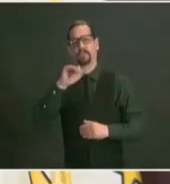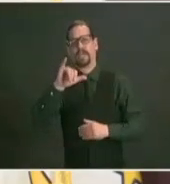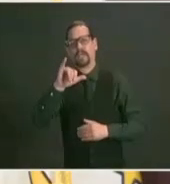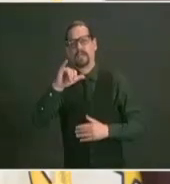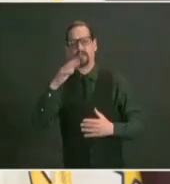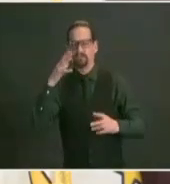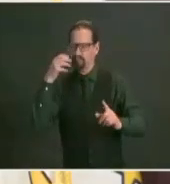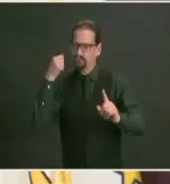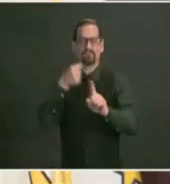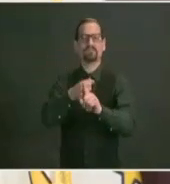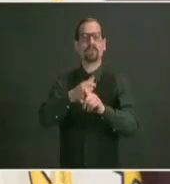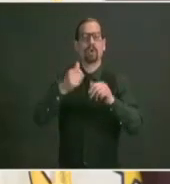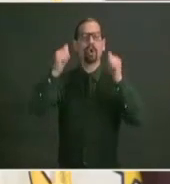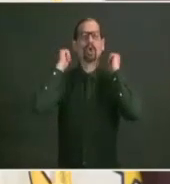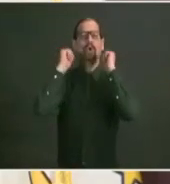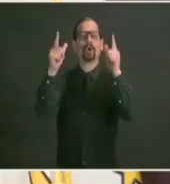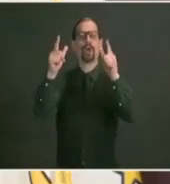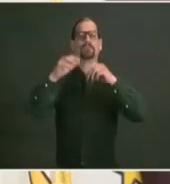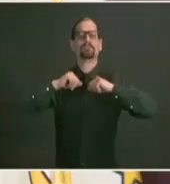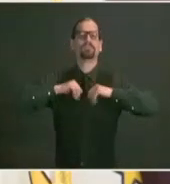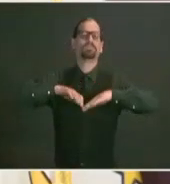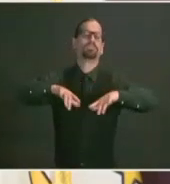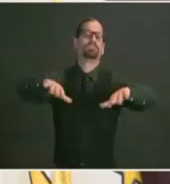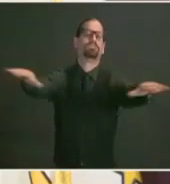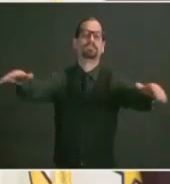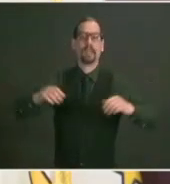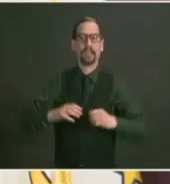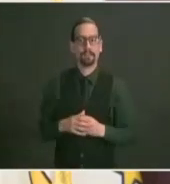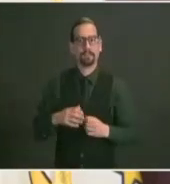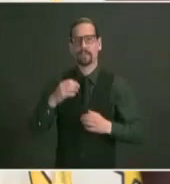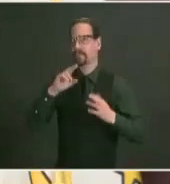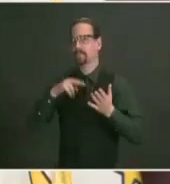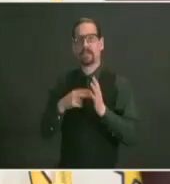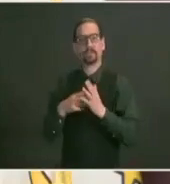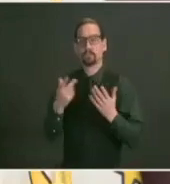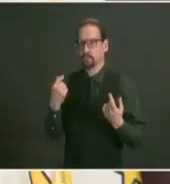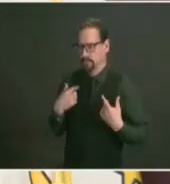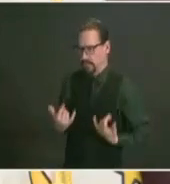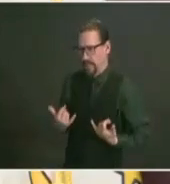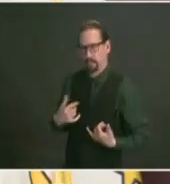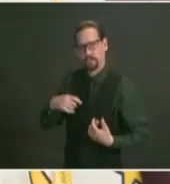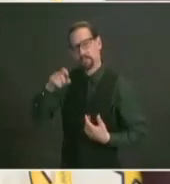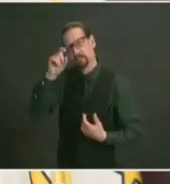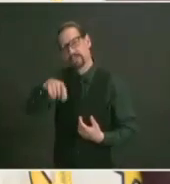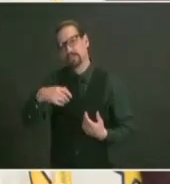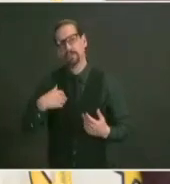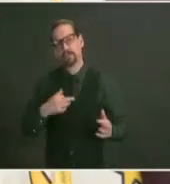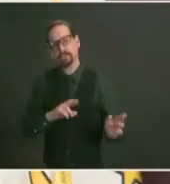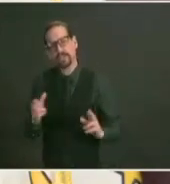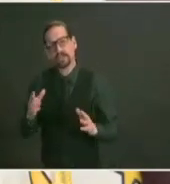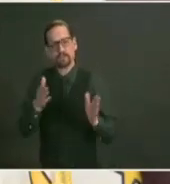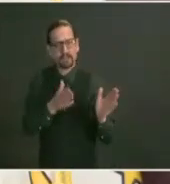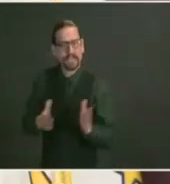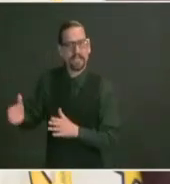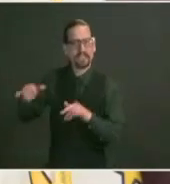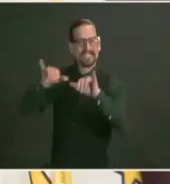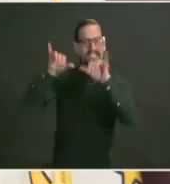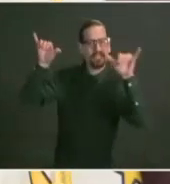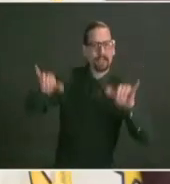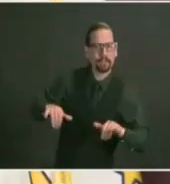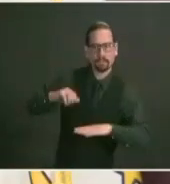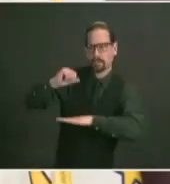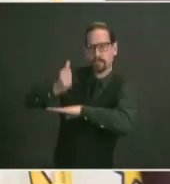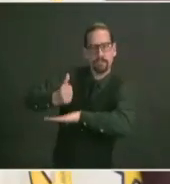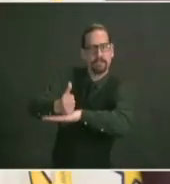all about building the capacity and that's our main goal and focus right now we'll be building capacity up to as much as 150